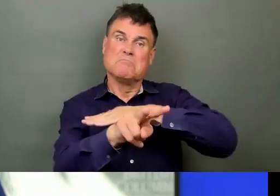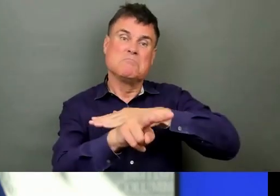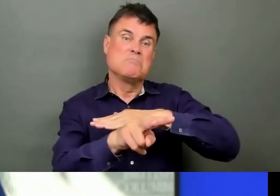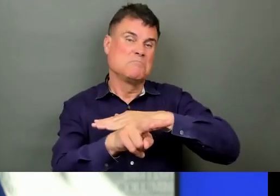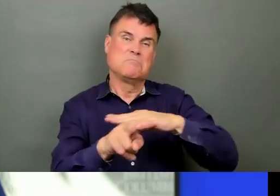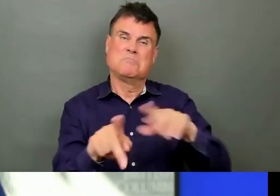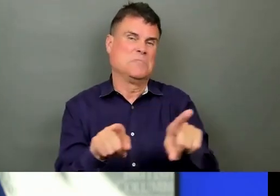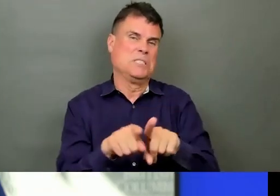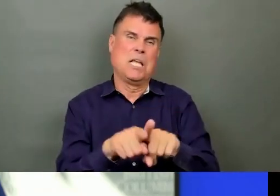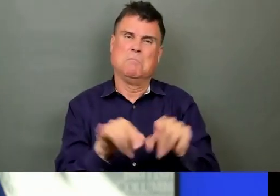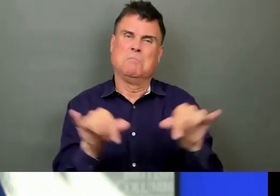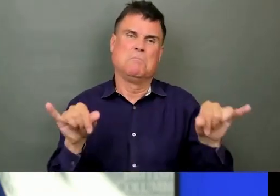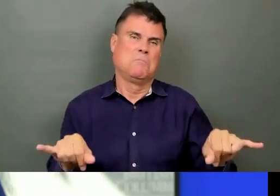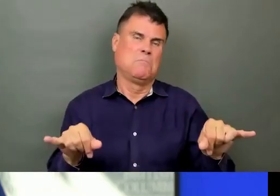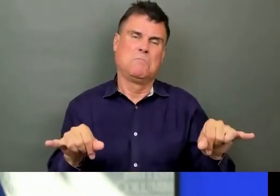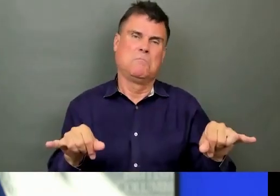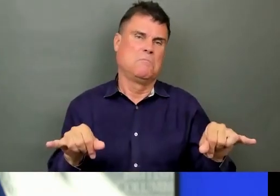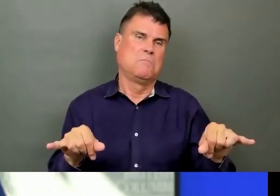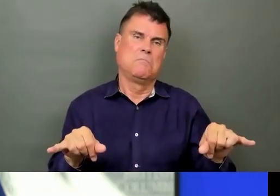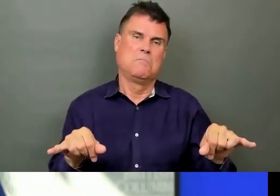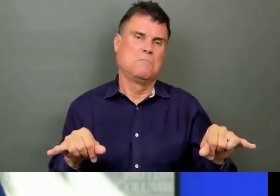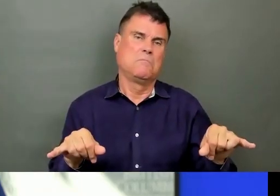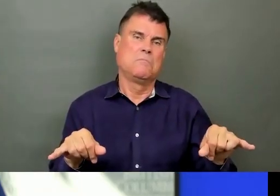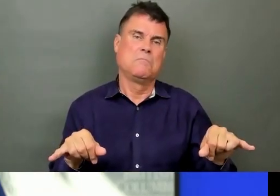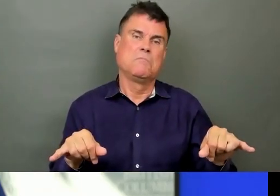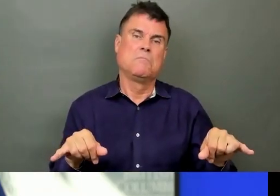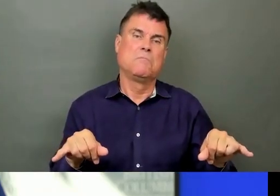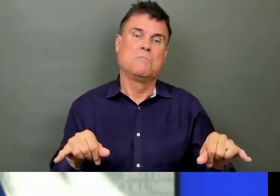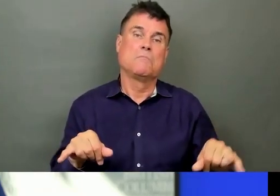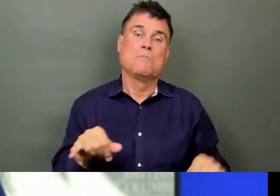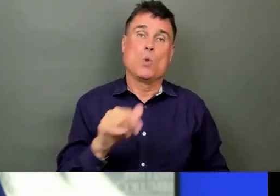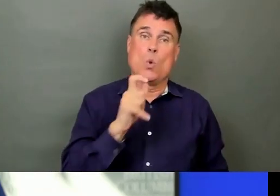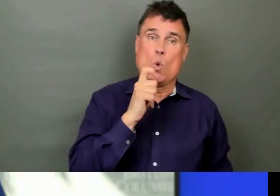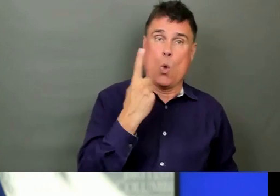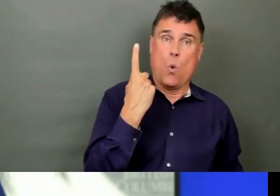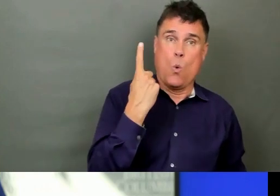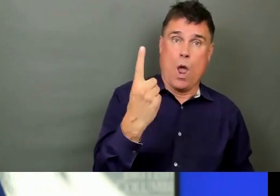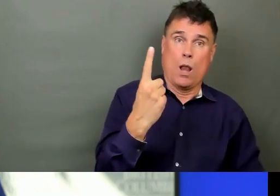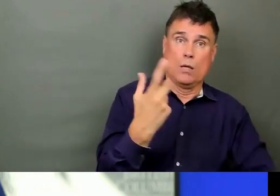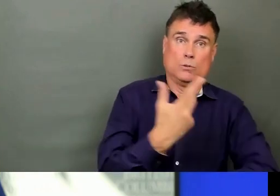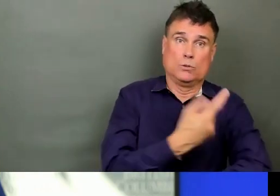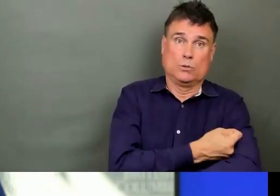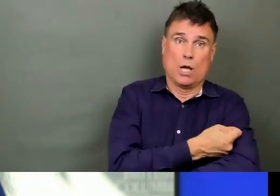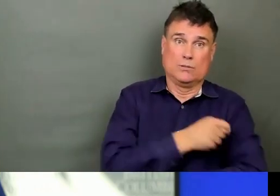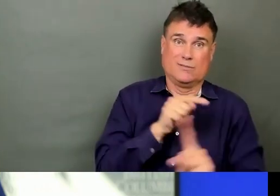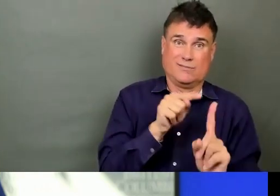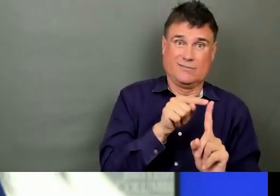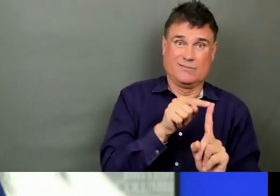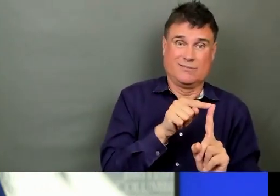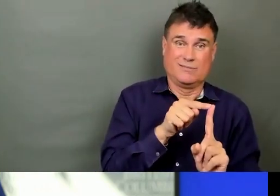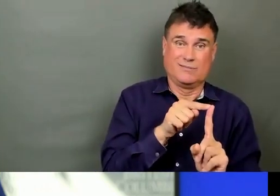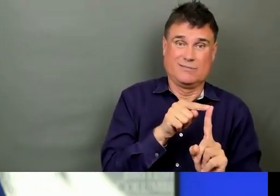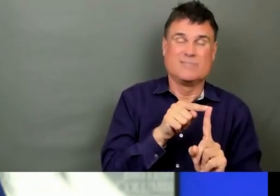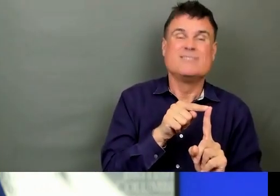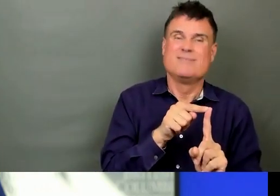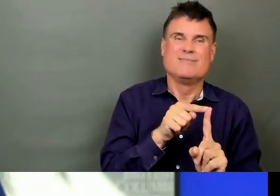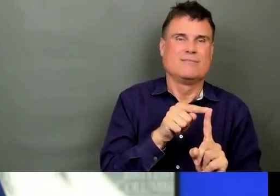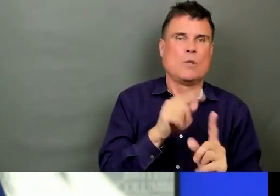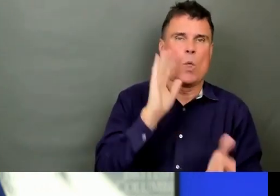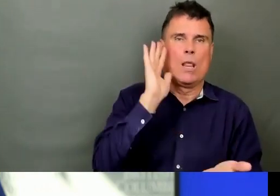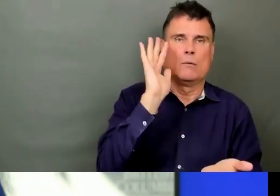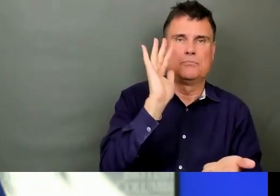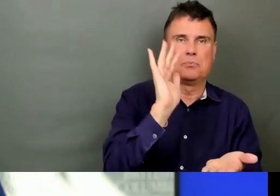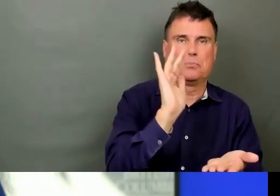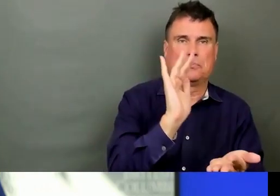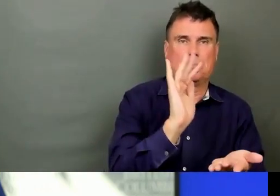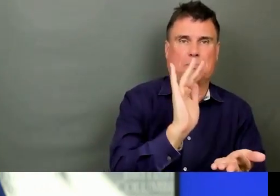as you suggest, about the value of vaccination and keeping people healthy. I just want to say to everybody, it's a nasty, vicious virus.